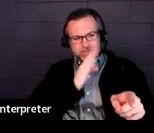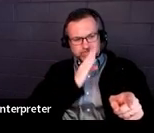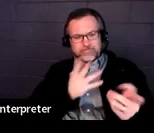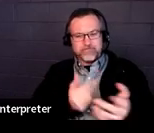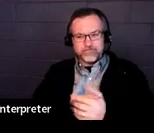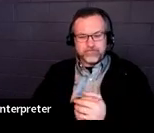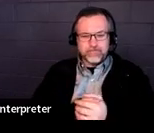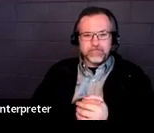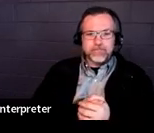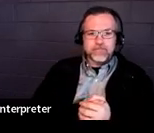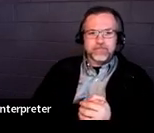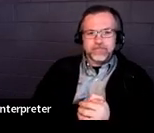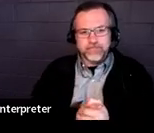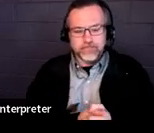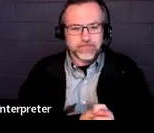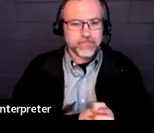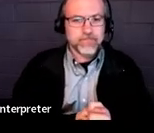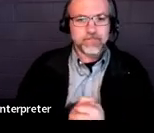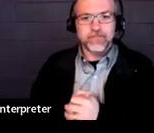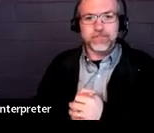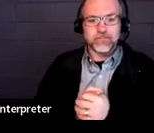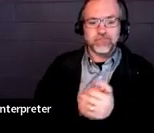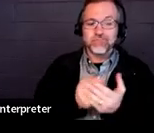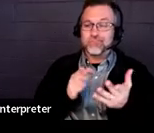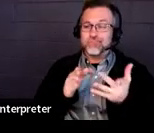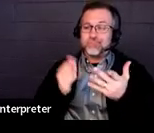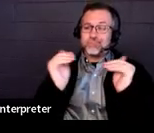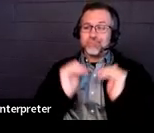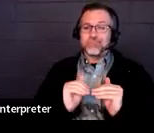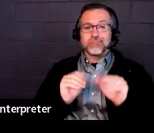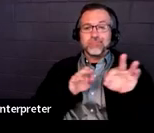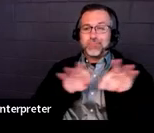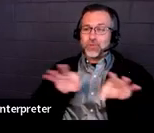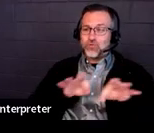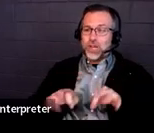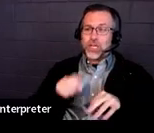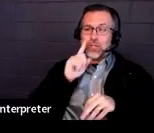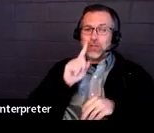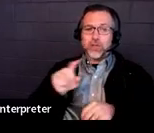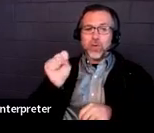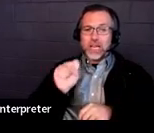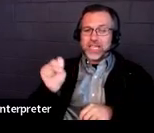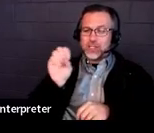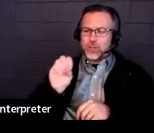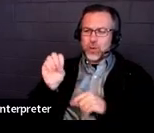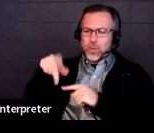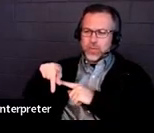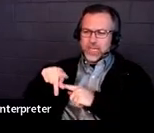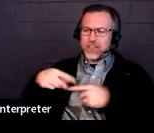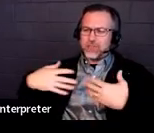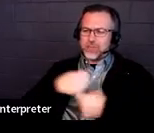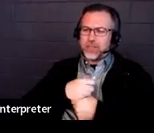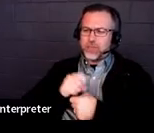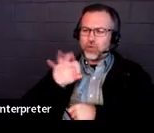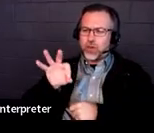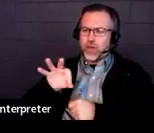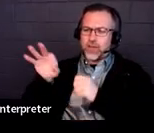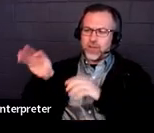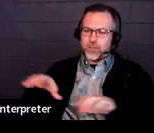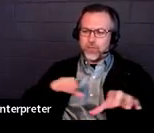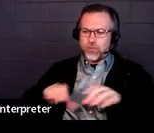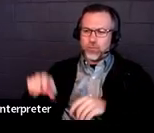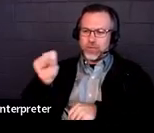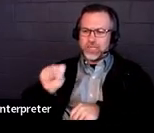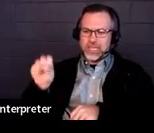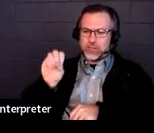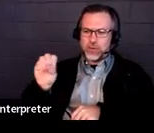And these are the directions for the summary of performance form. So it must be completed during the final year